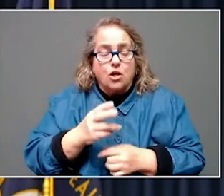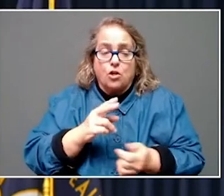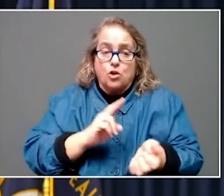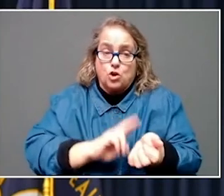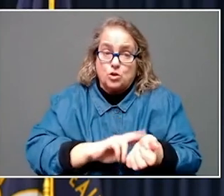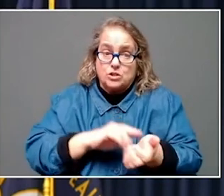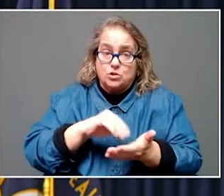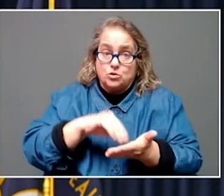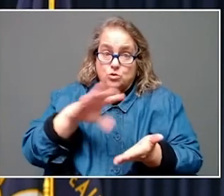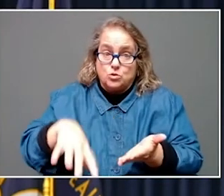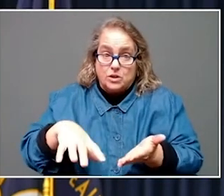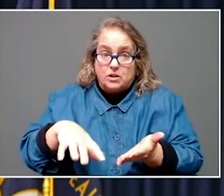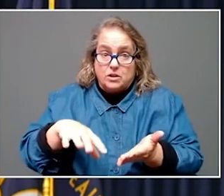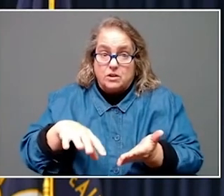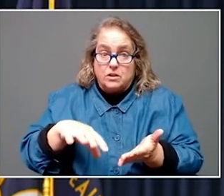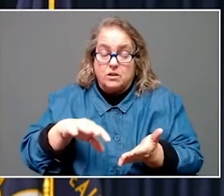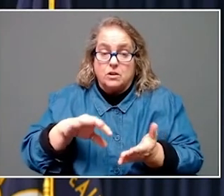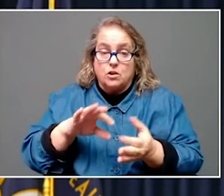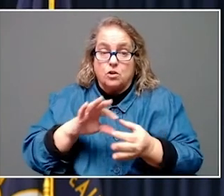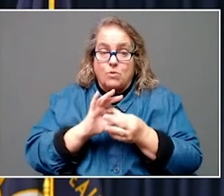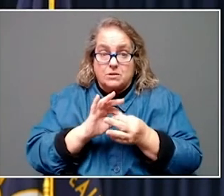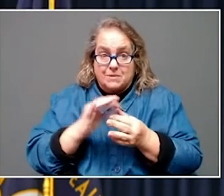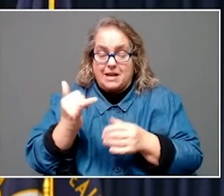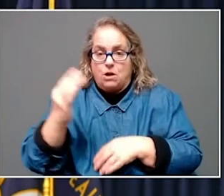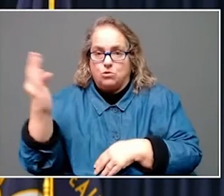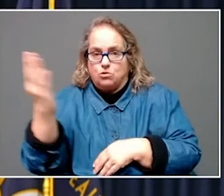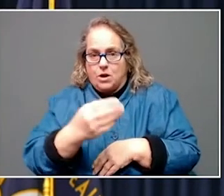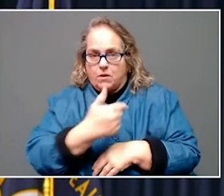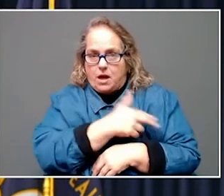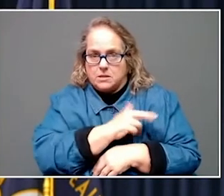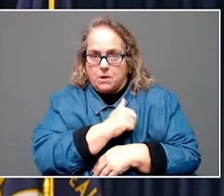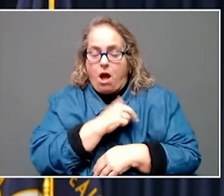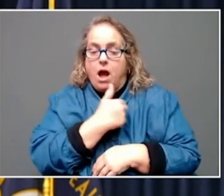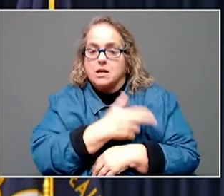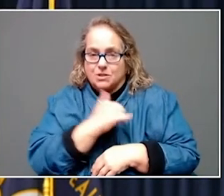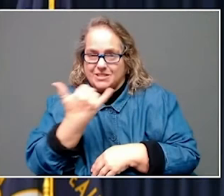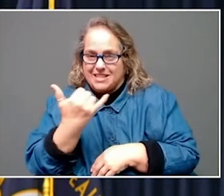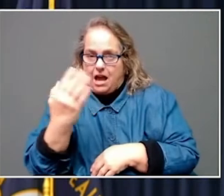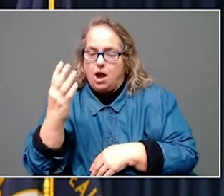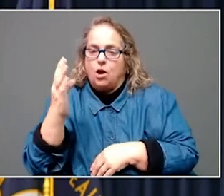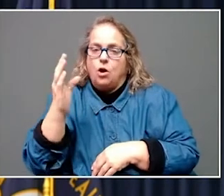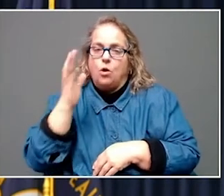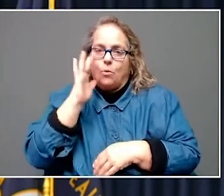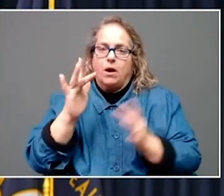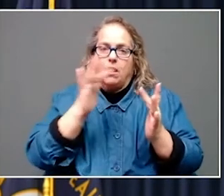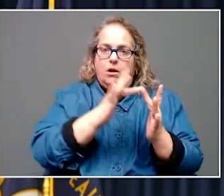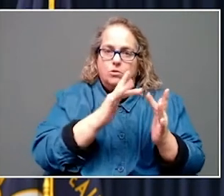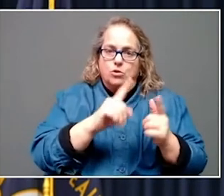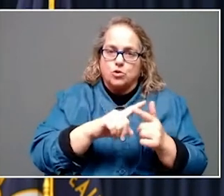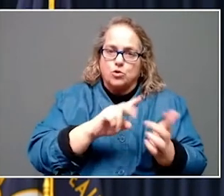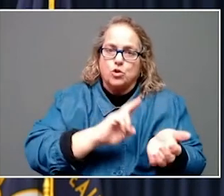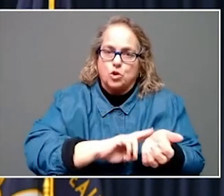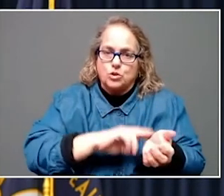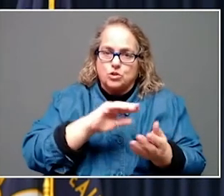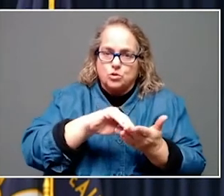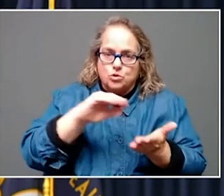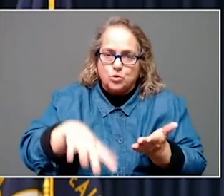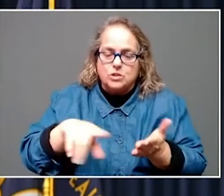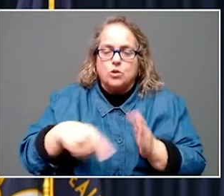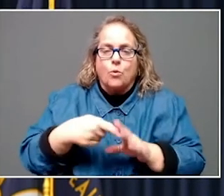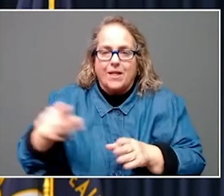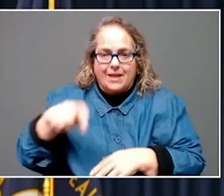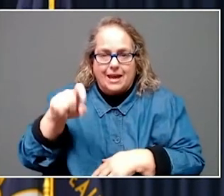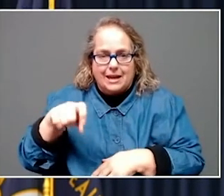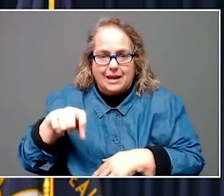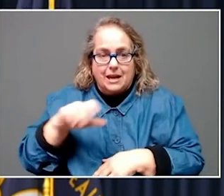Beshear during his latest update on the coronavirus in the state. The governor noted that while the Omicron variant is less severe in most